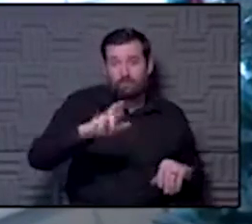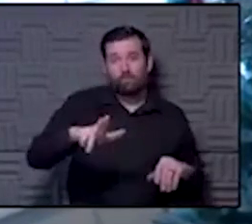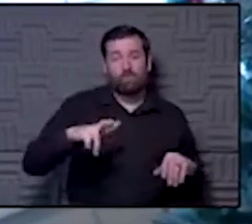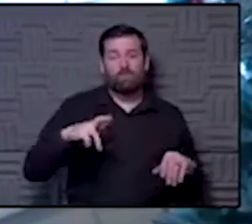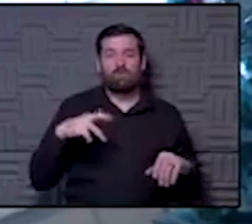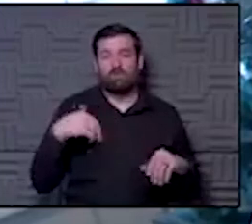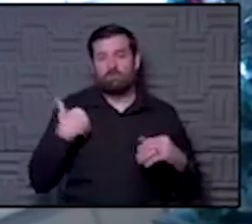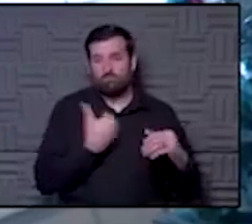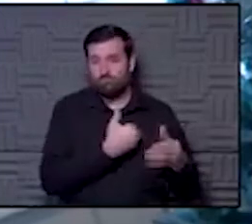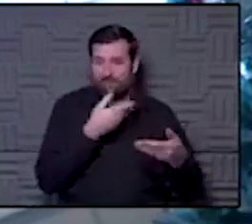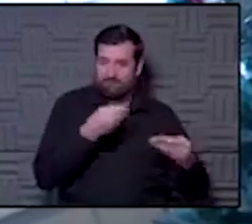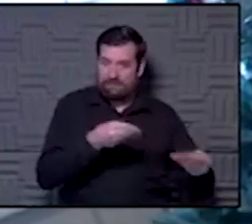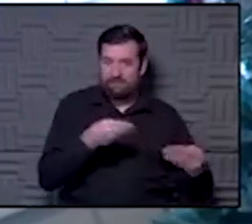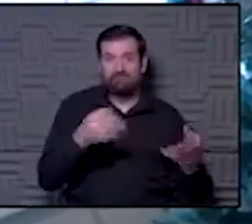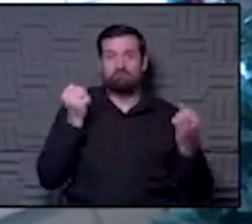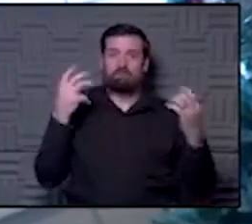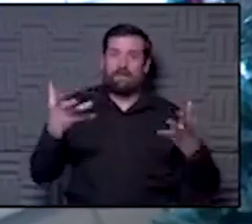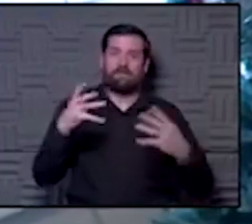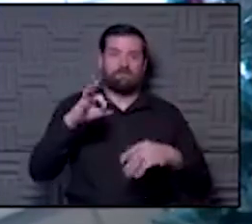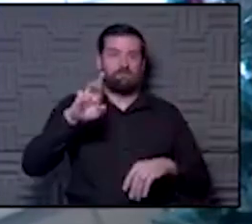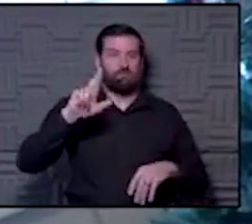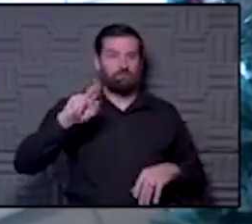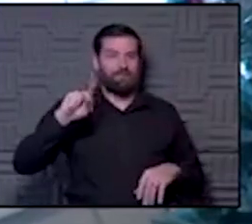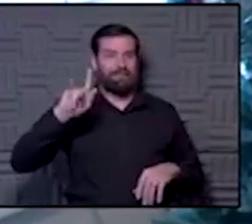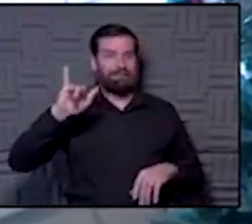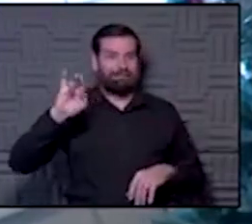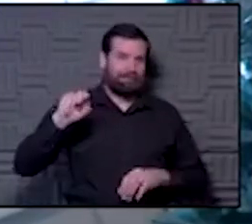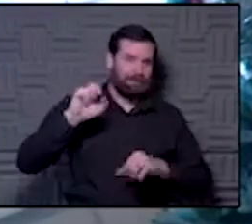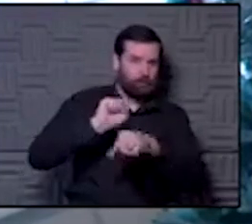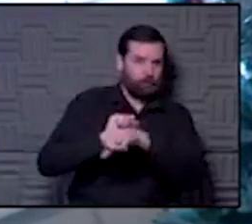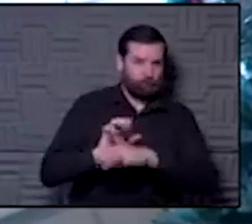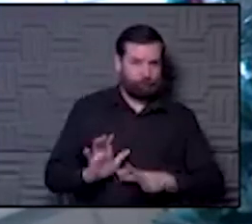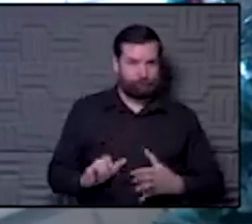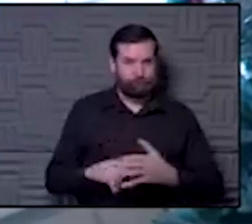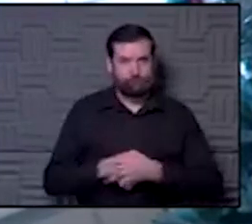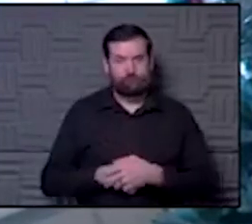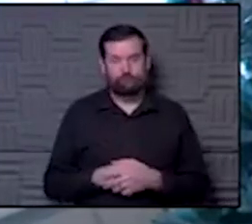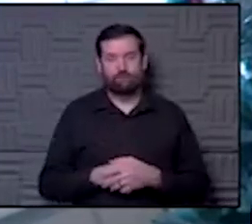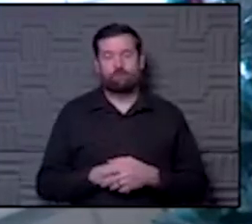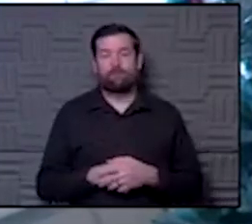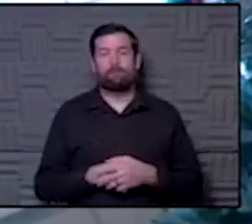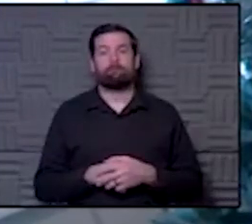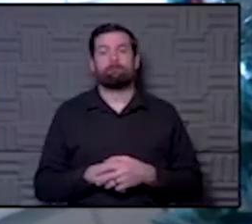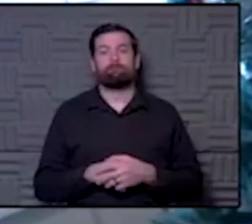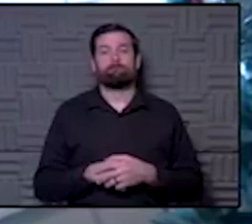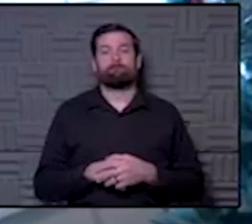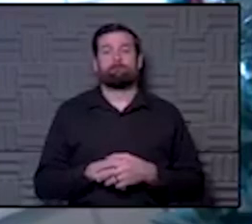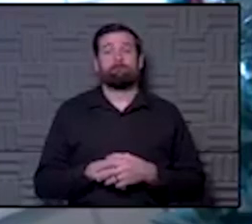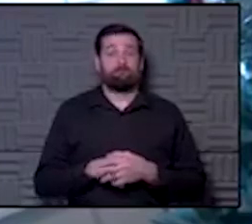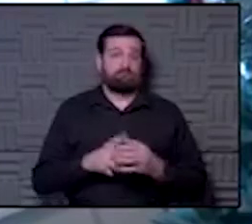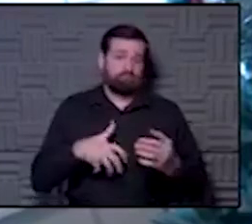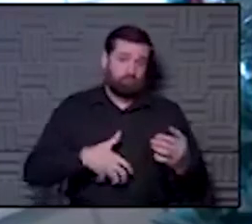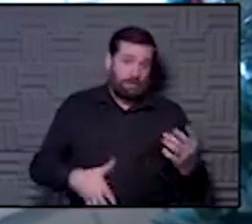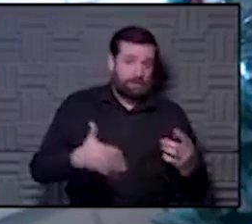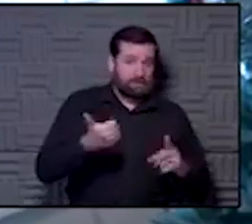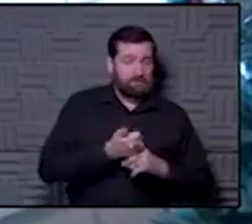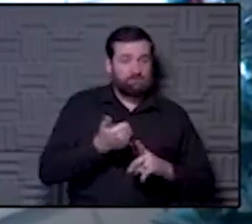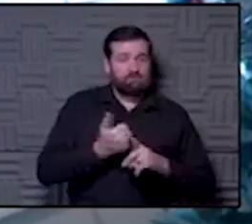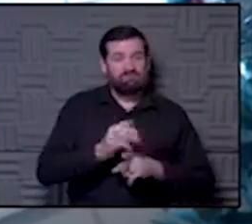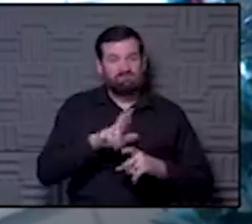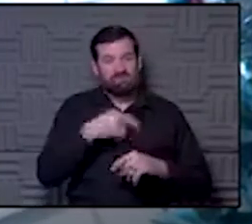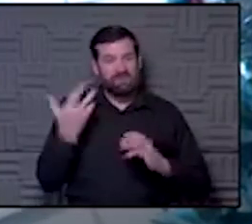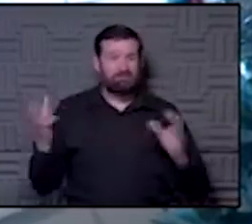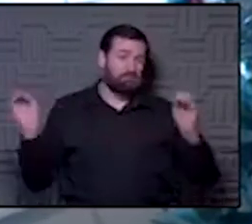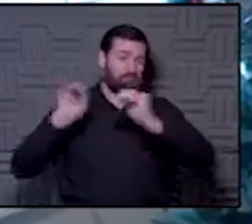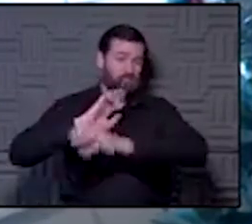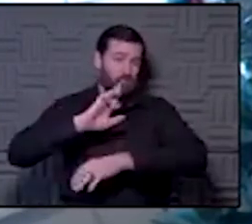providers, know, health care workers. And so, you know, and pregnancy is at risk for more severe